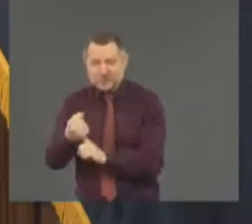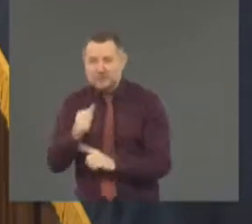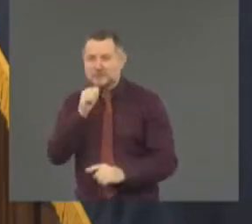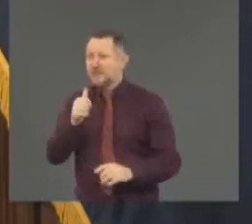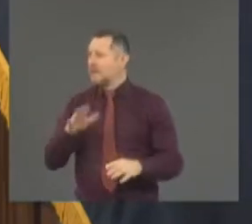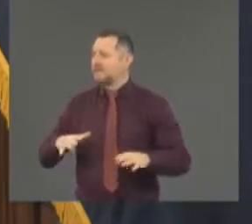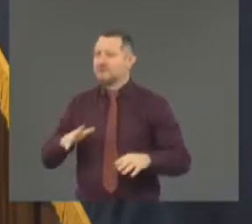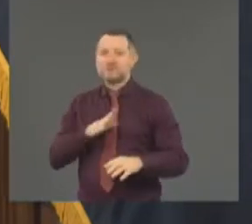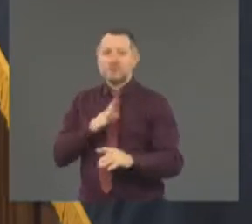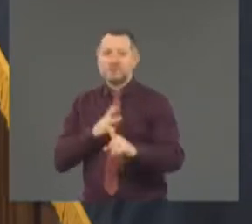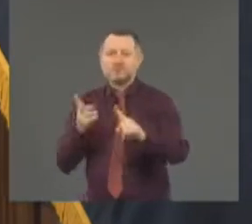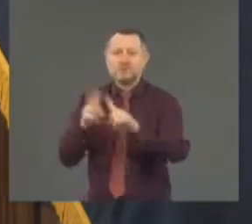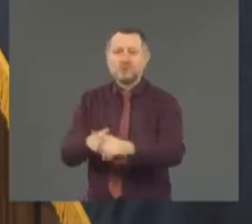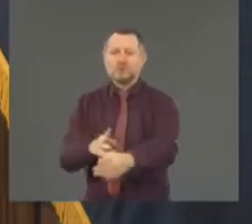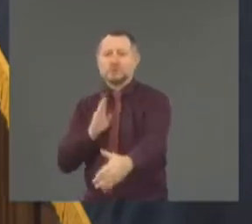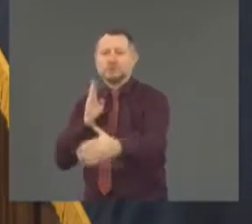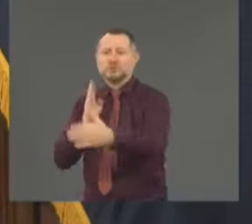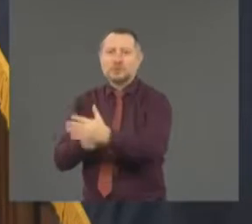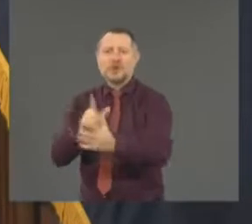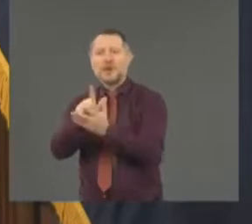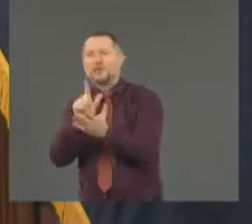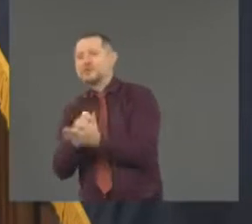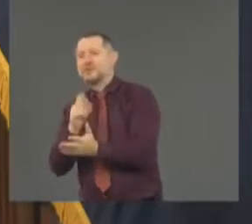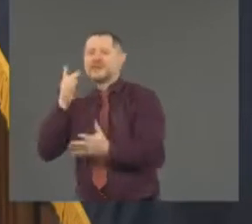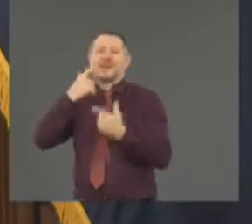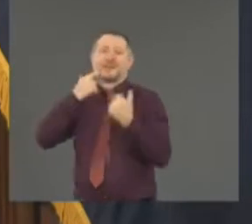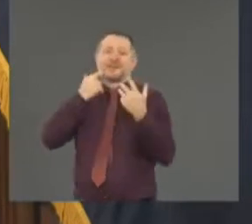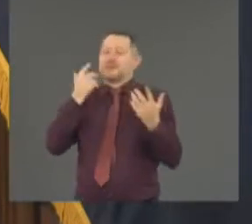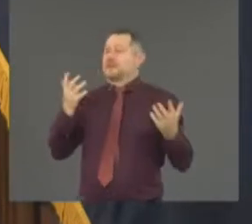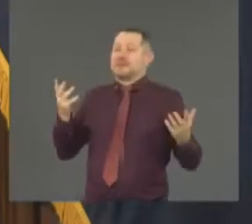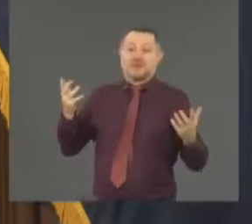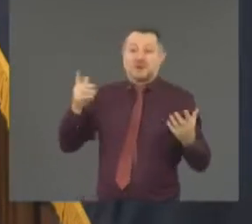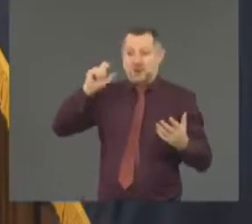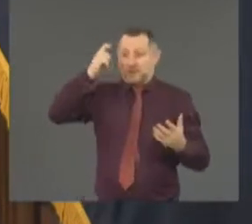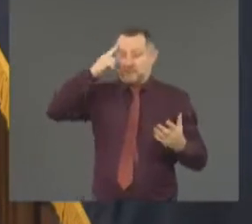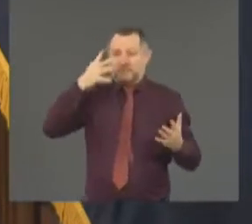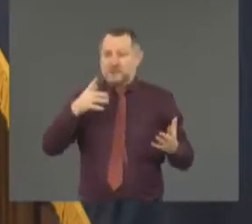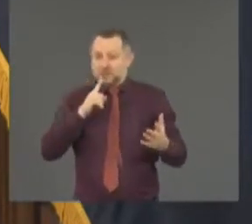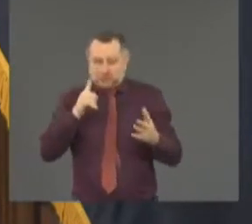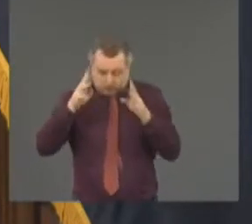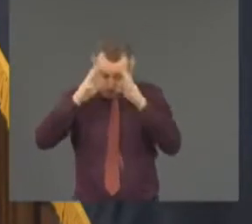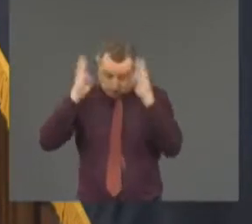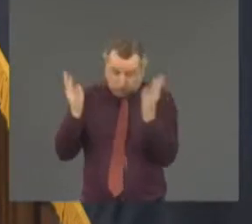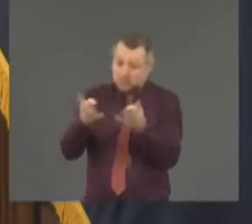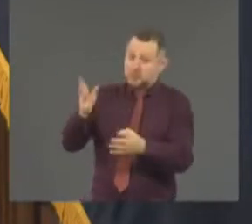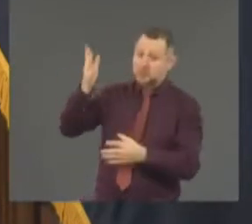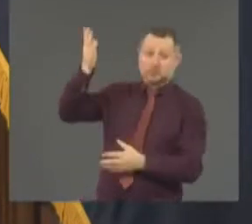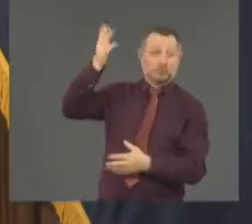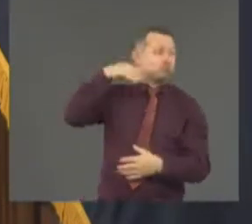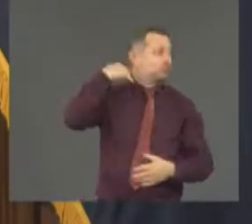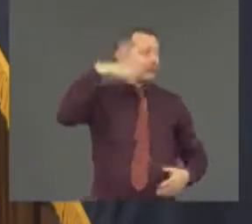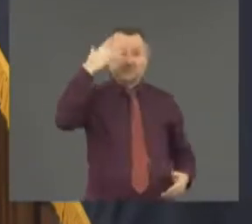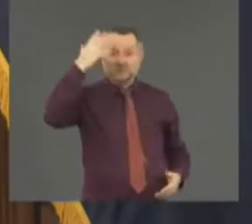hearing. governmentally it is absurd. Now I don't think